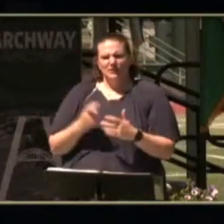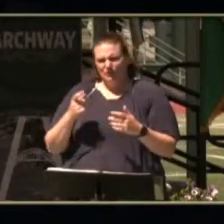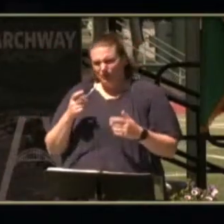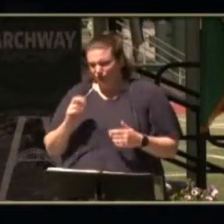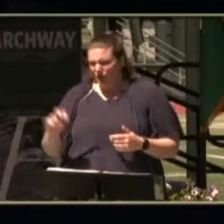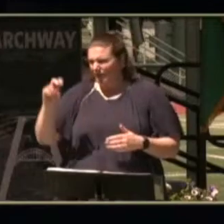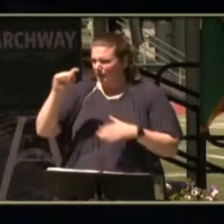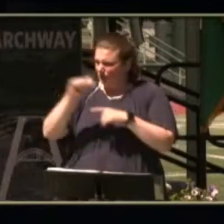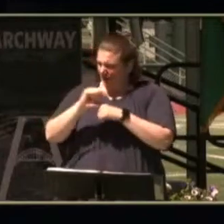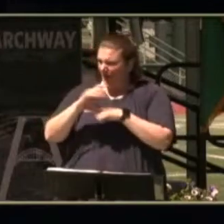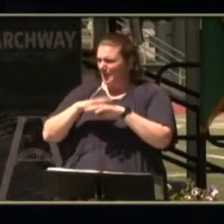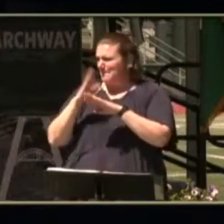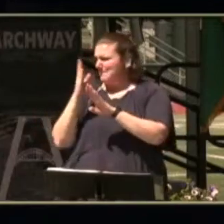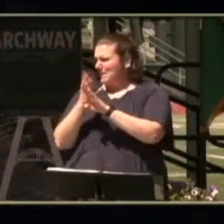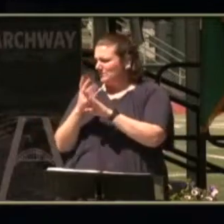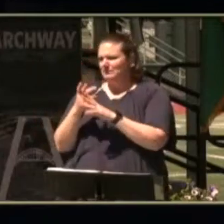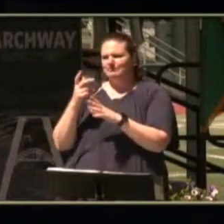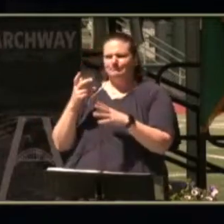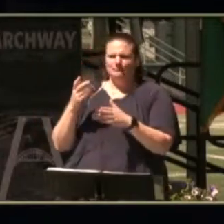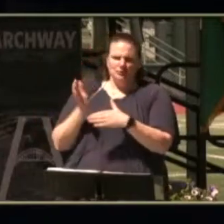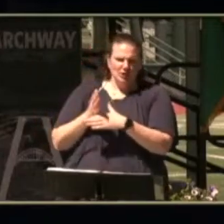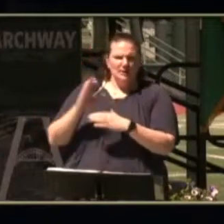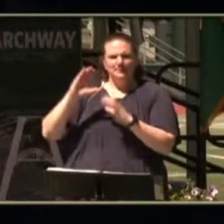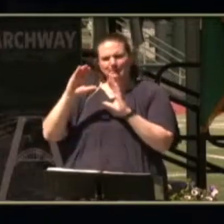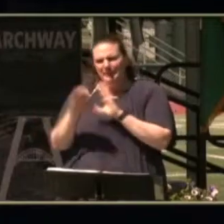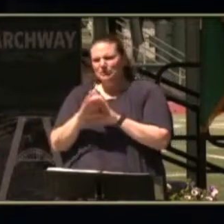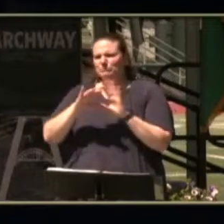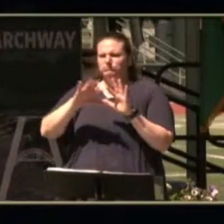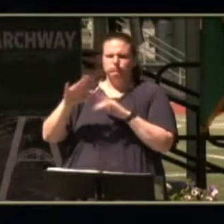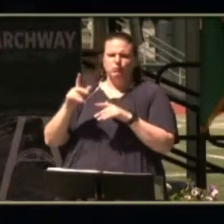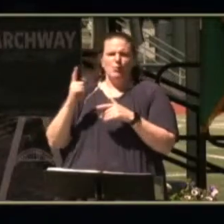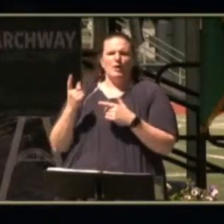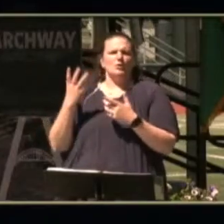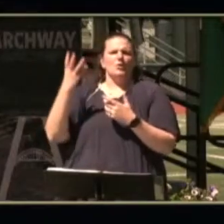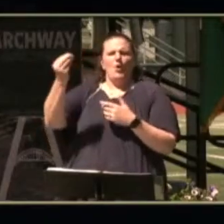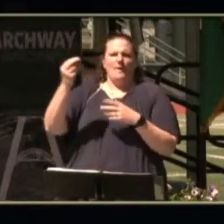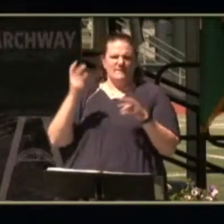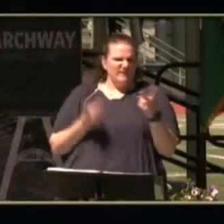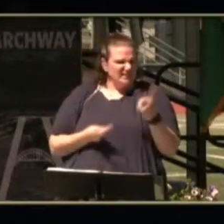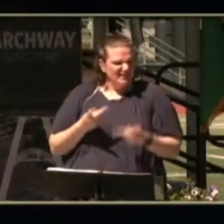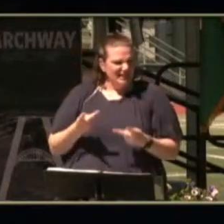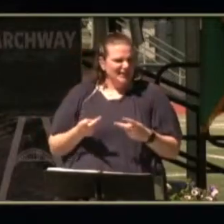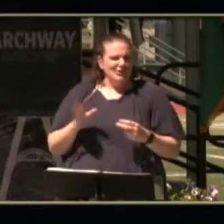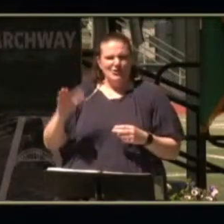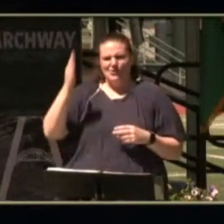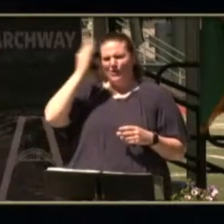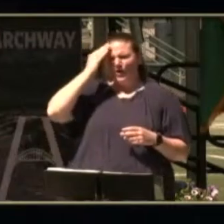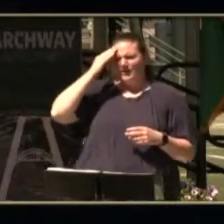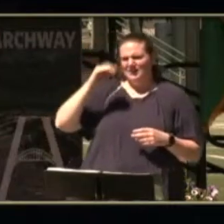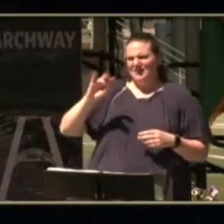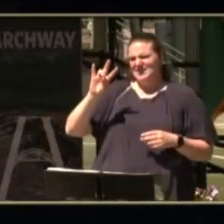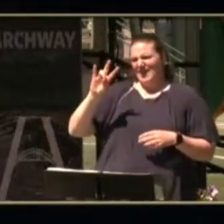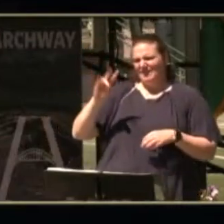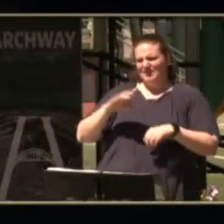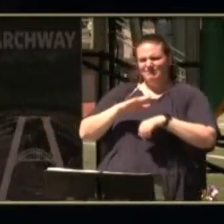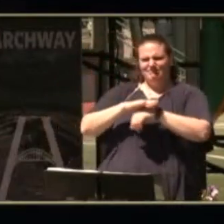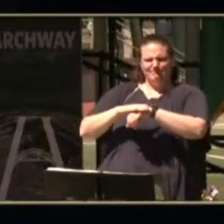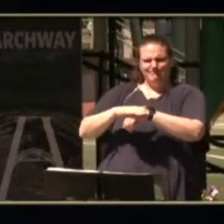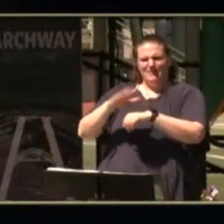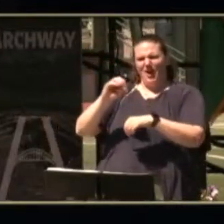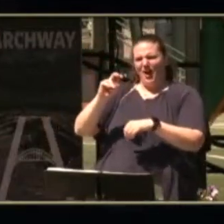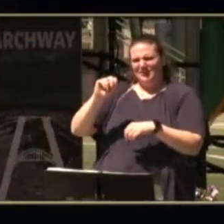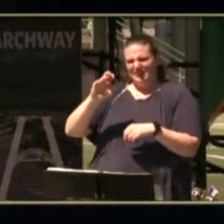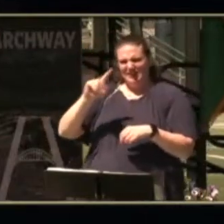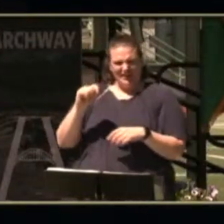training on the bus juliet would always share pictures of all of the places in the world that she would like to visit her knowledge of the seven continents the major